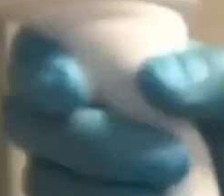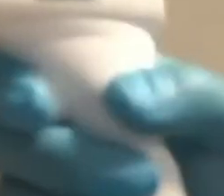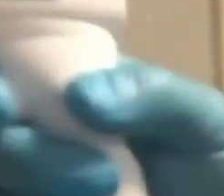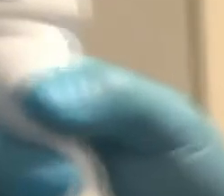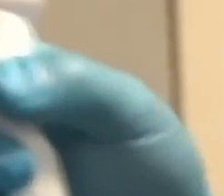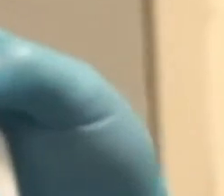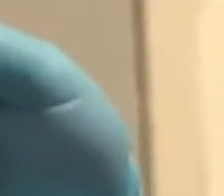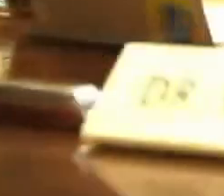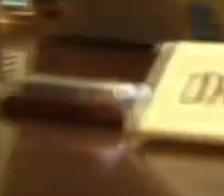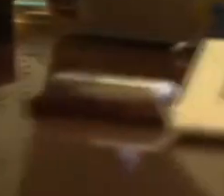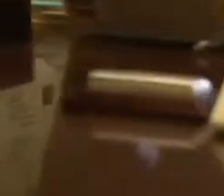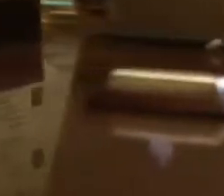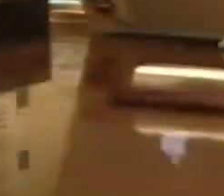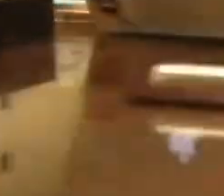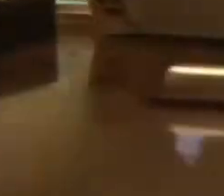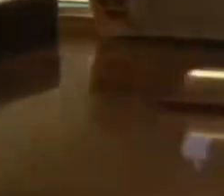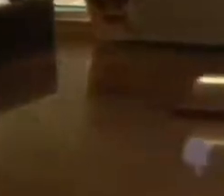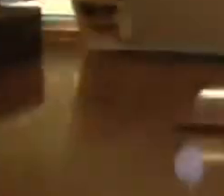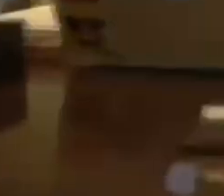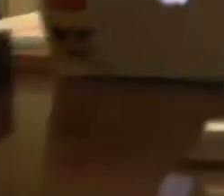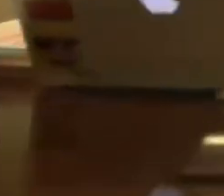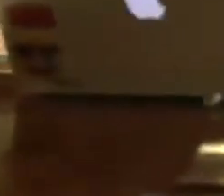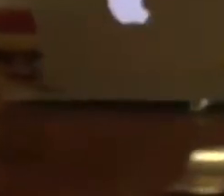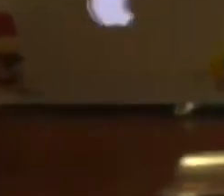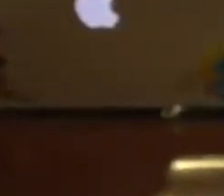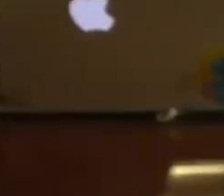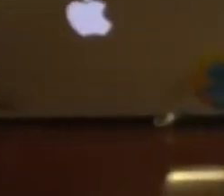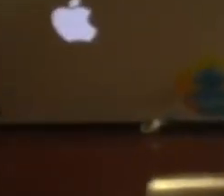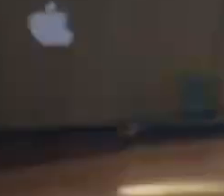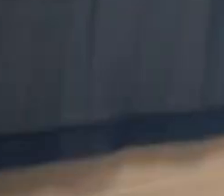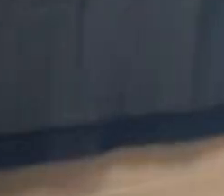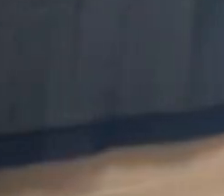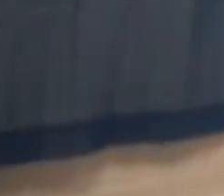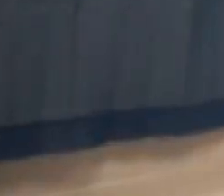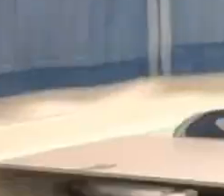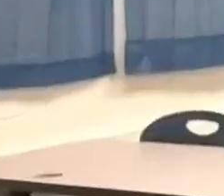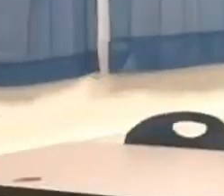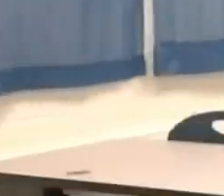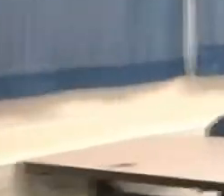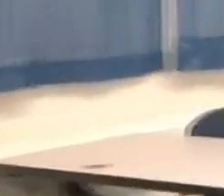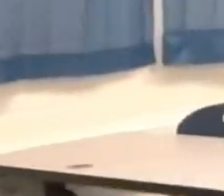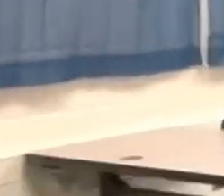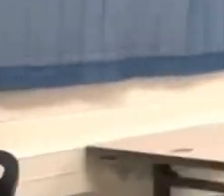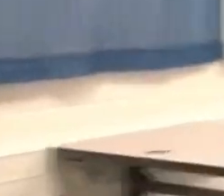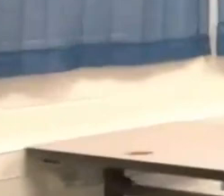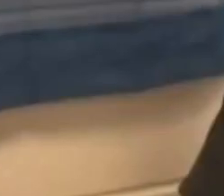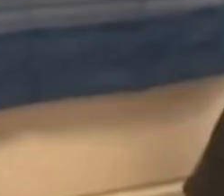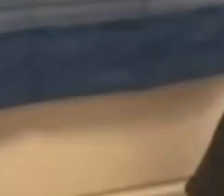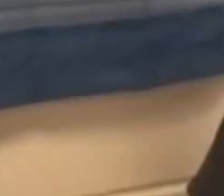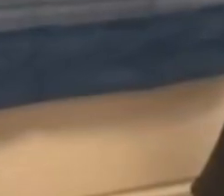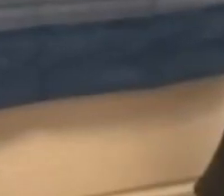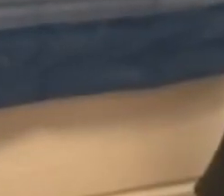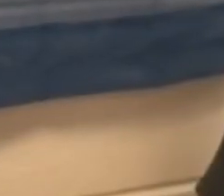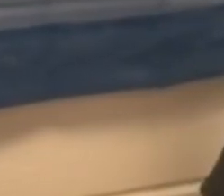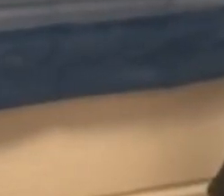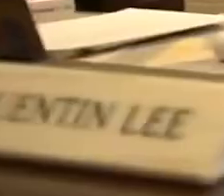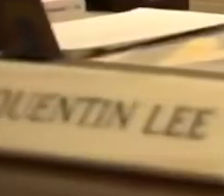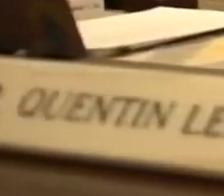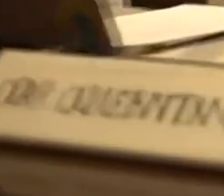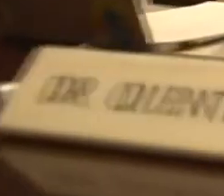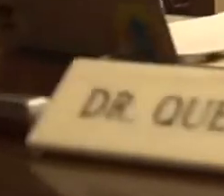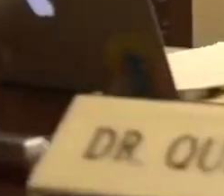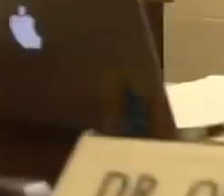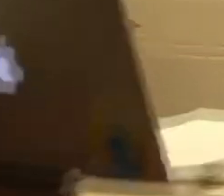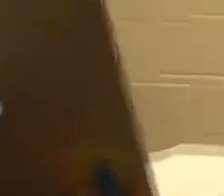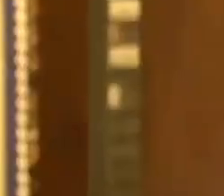my my coronavirus hits me so hard all the teachers say oh my lord covid it's stressing me all the updates from the